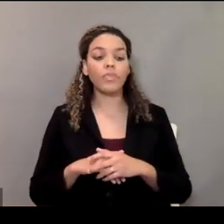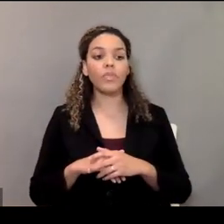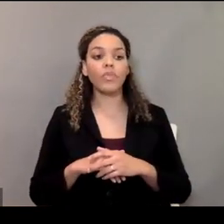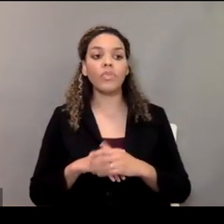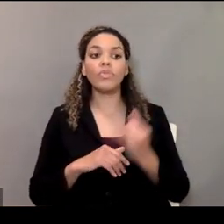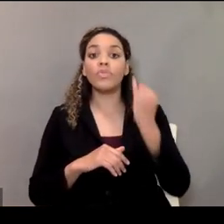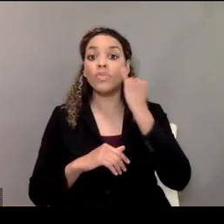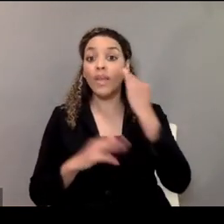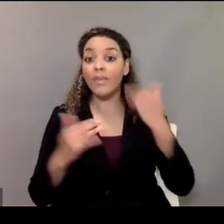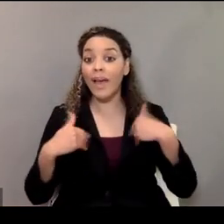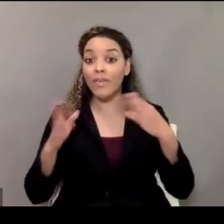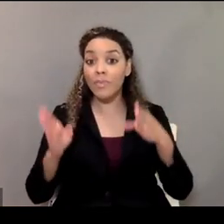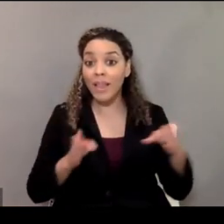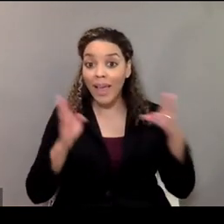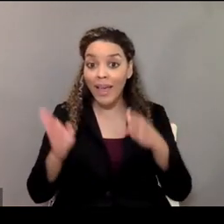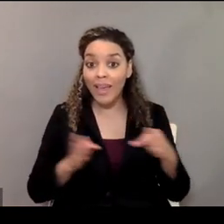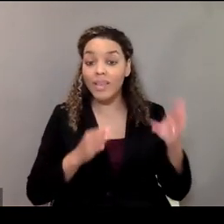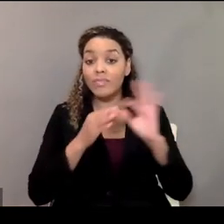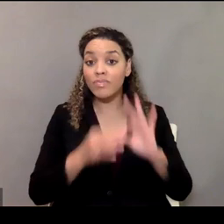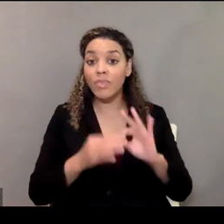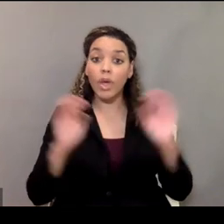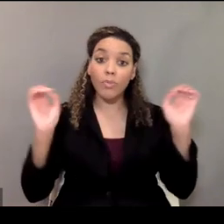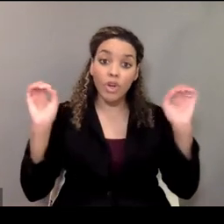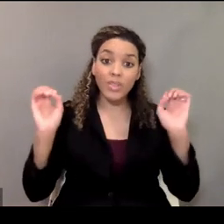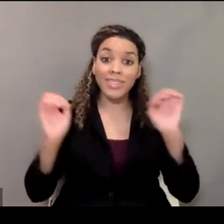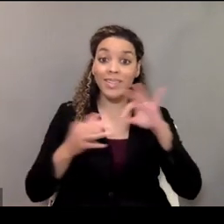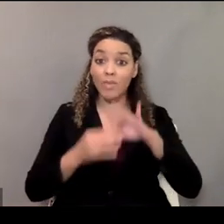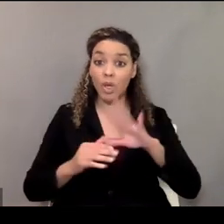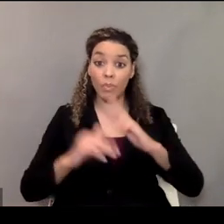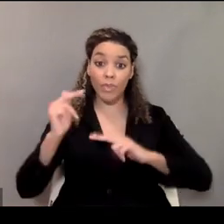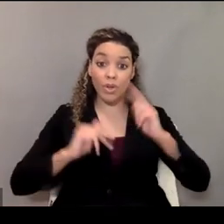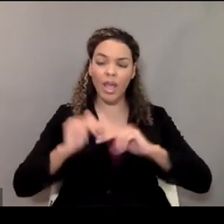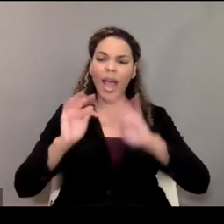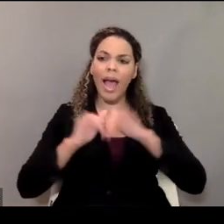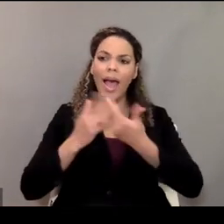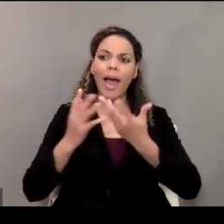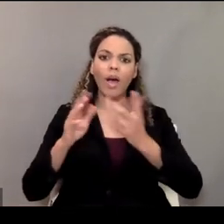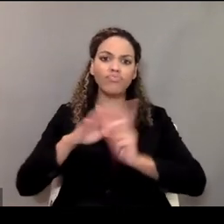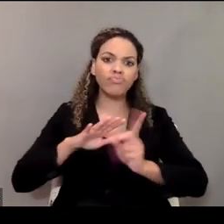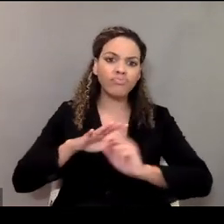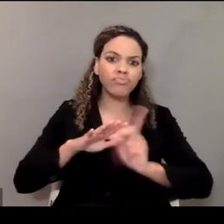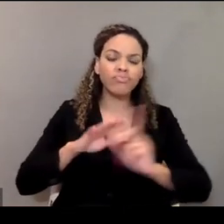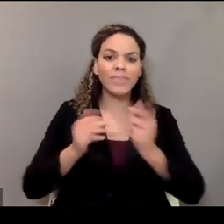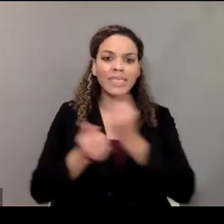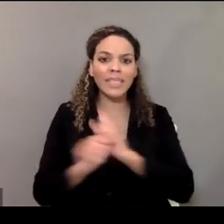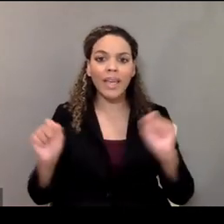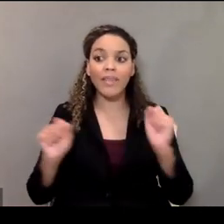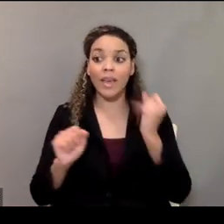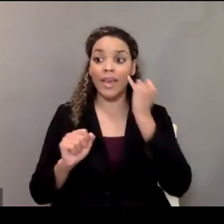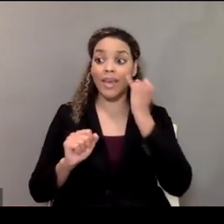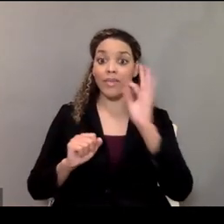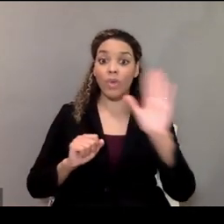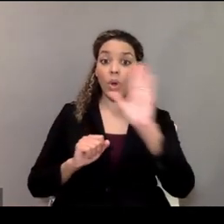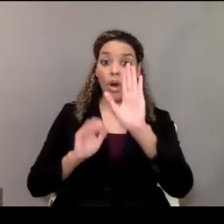if there's a plan in terms of an emergency about how they may be evacuated, and if their apartment is identified